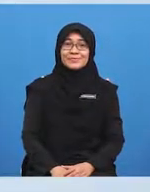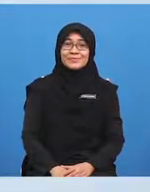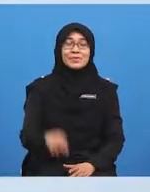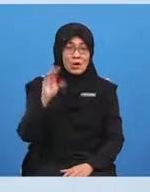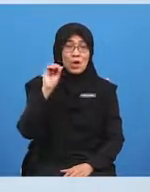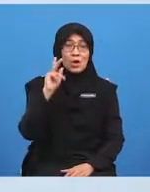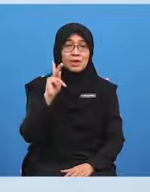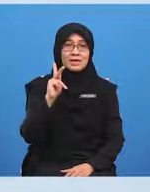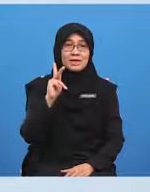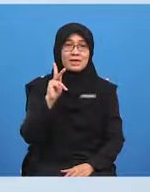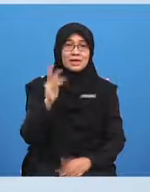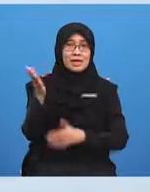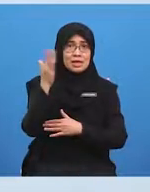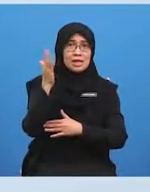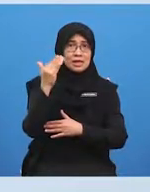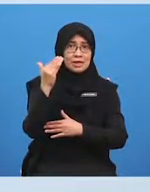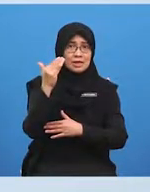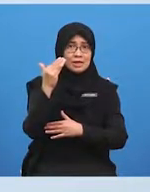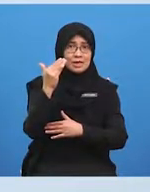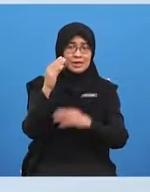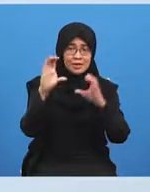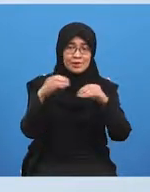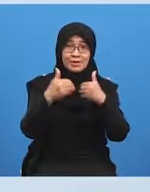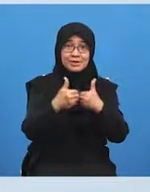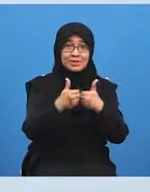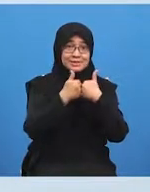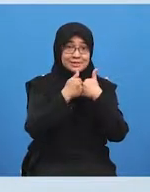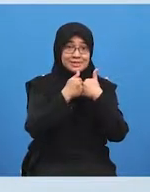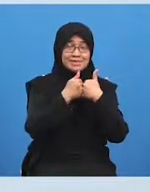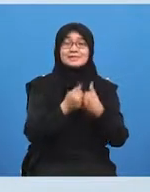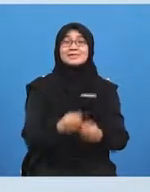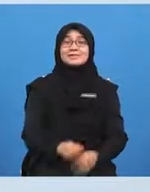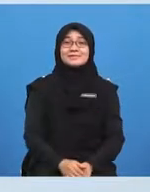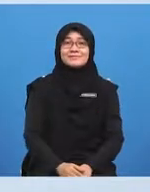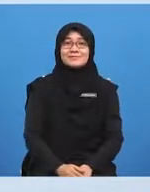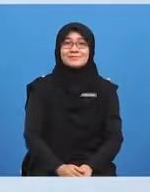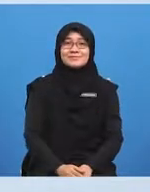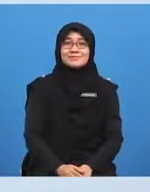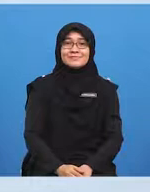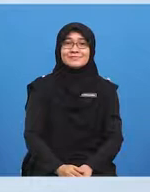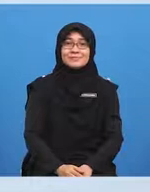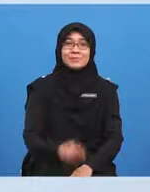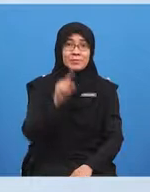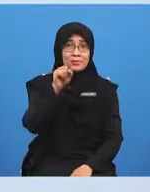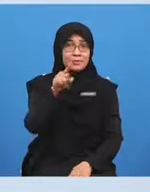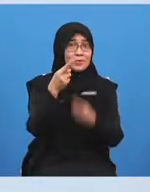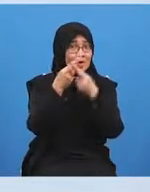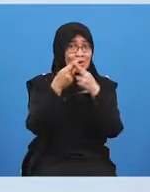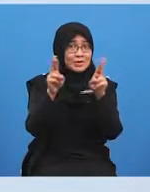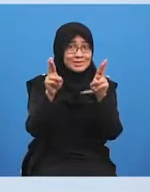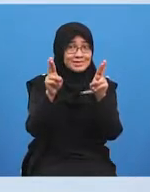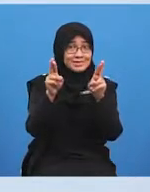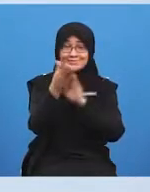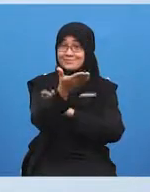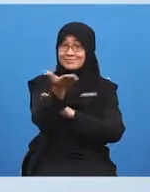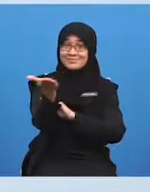all right let's make it a challenge 30 seconds up on the clock are you ready boys and